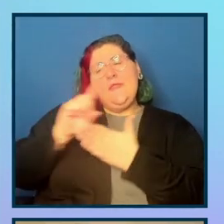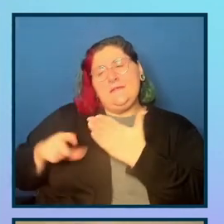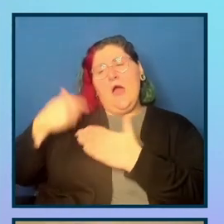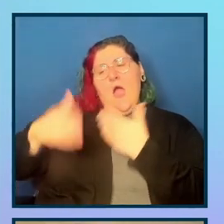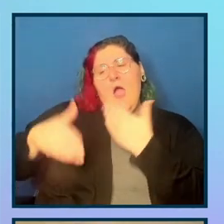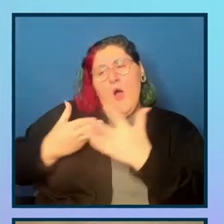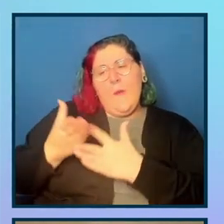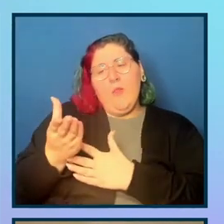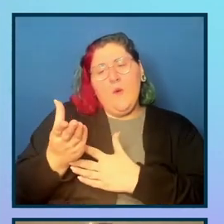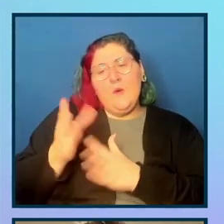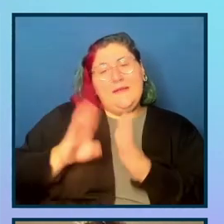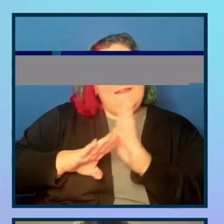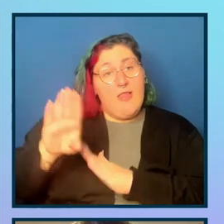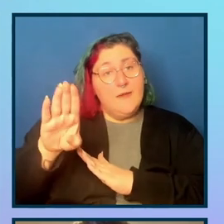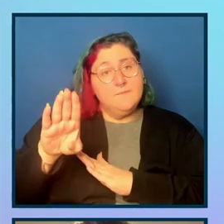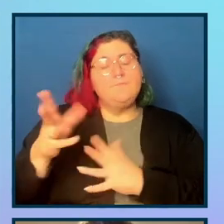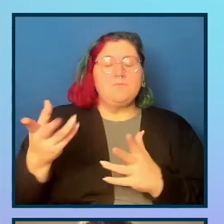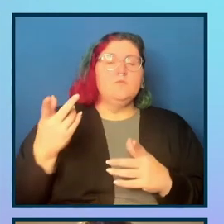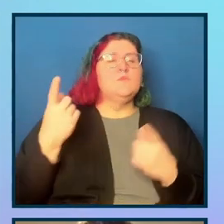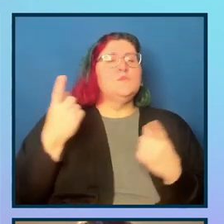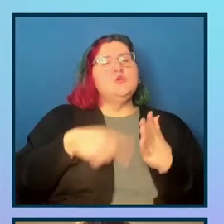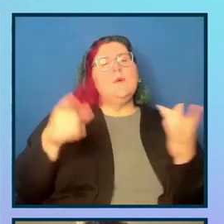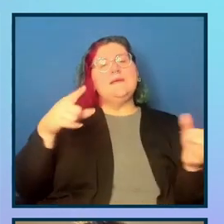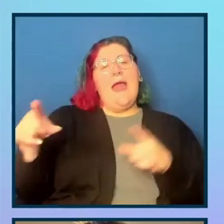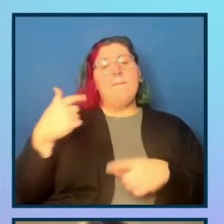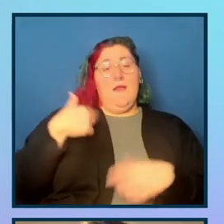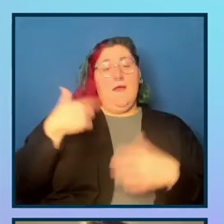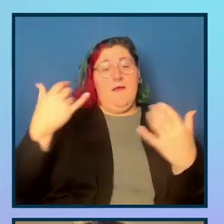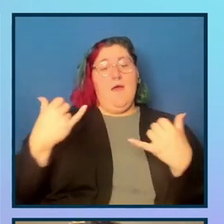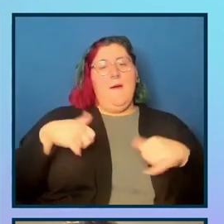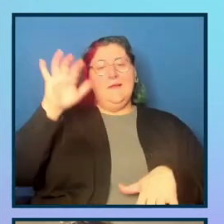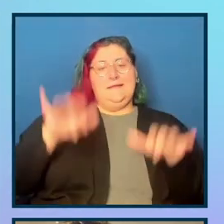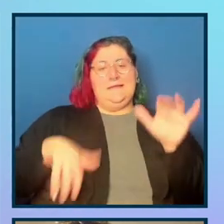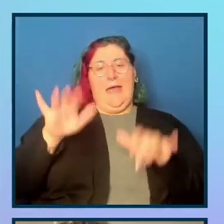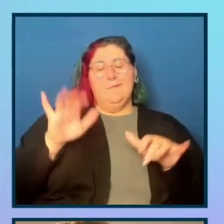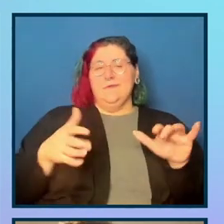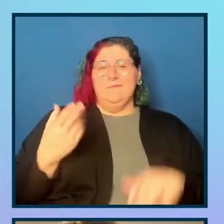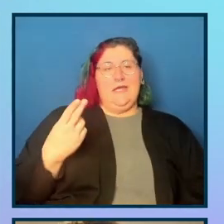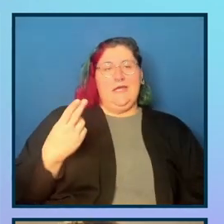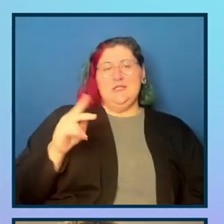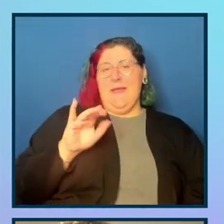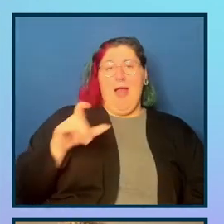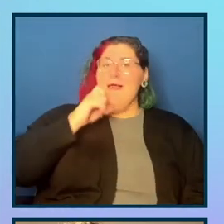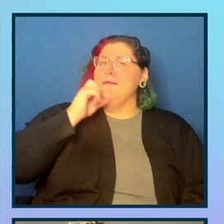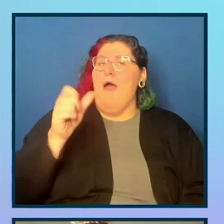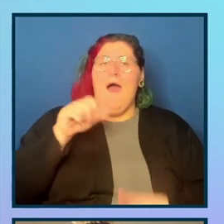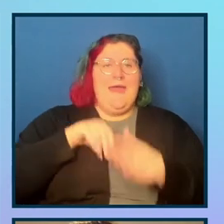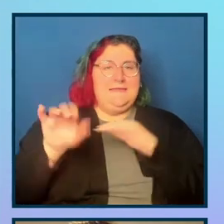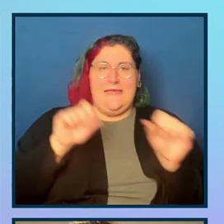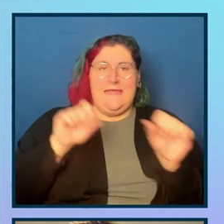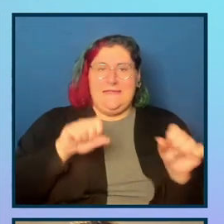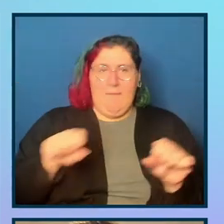the way through development. So what's going to happen is I'm going to type some inaccessible HTML. And as soon as I'm done typing,